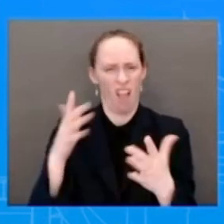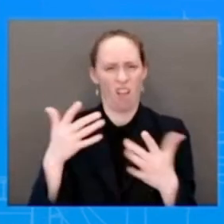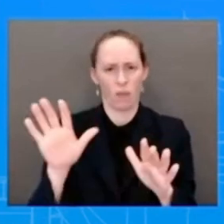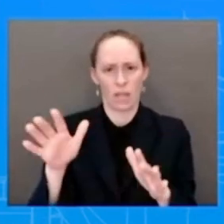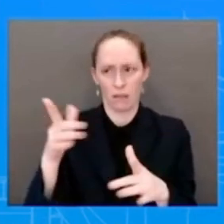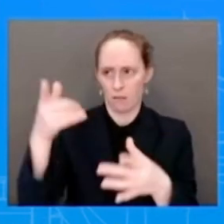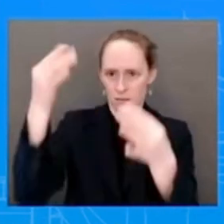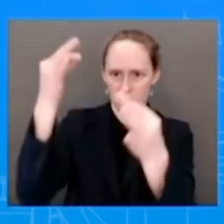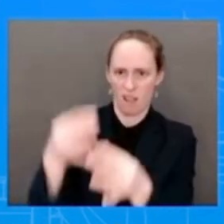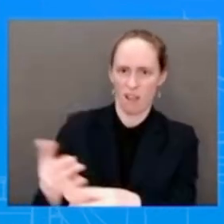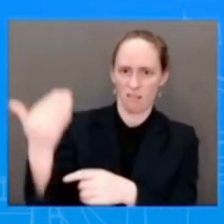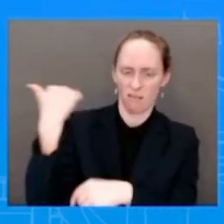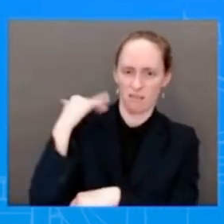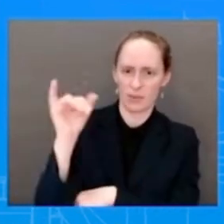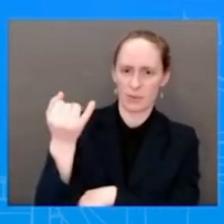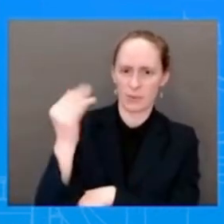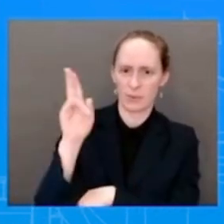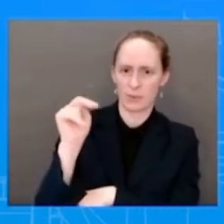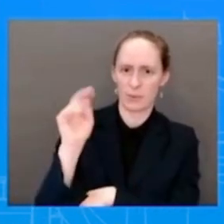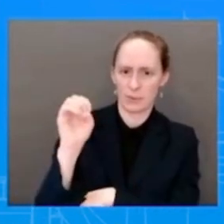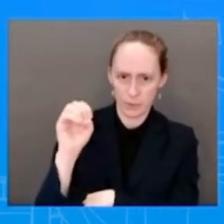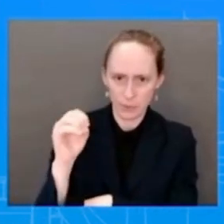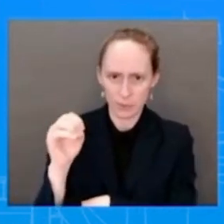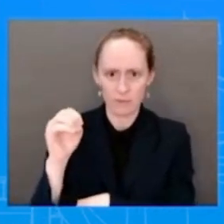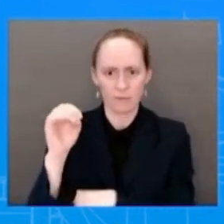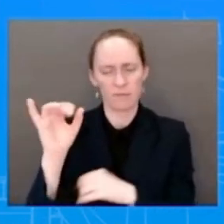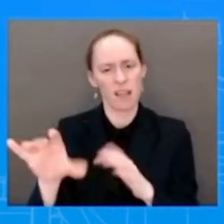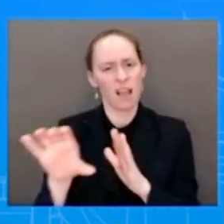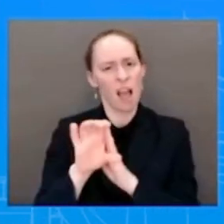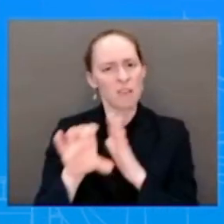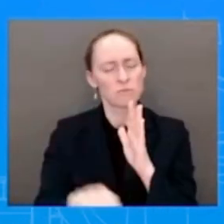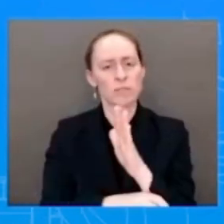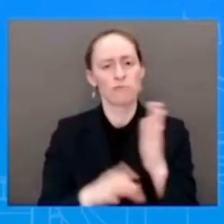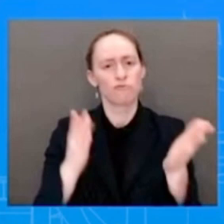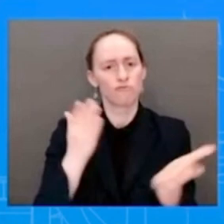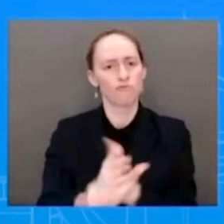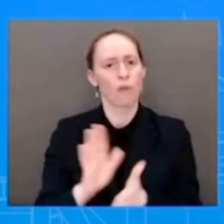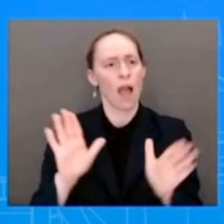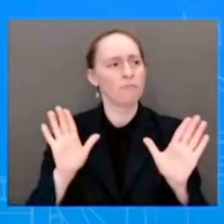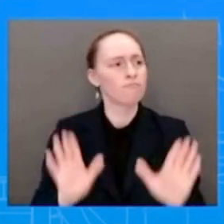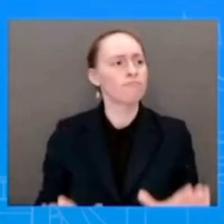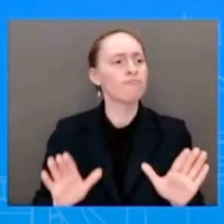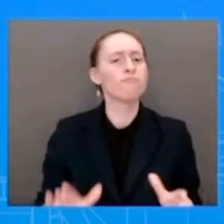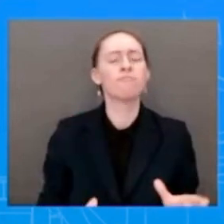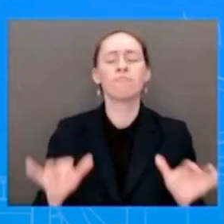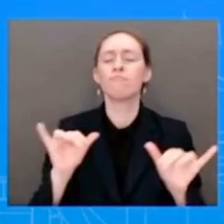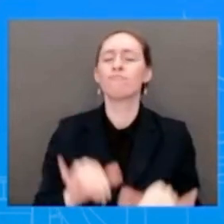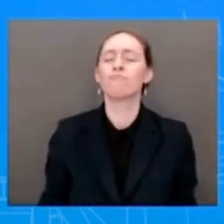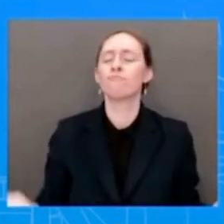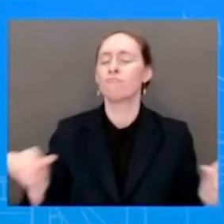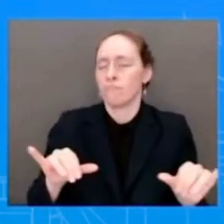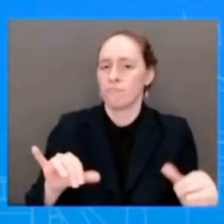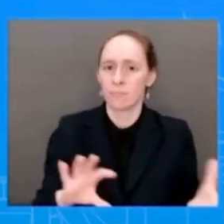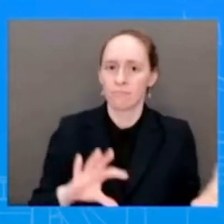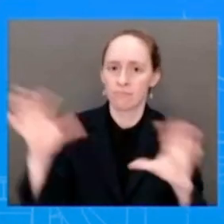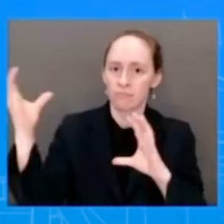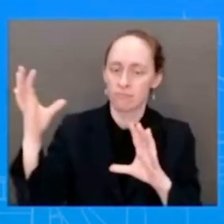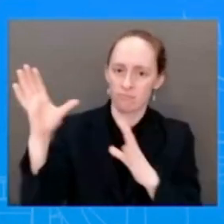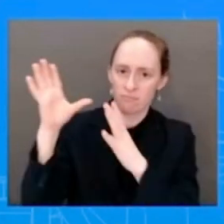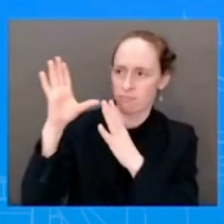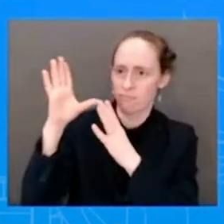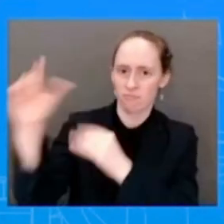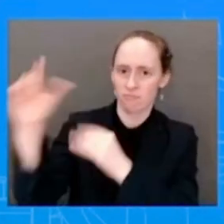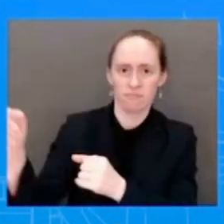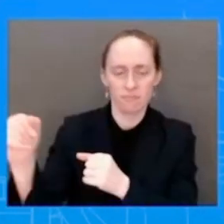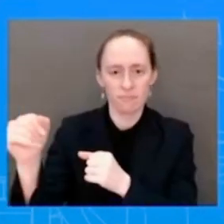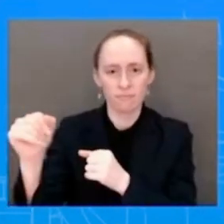was taken away. And women's rights, we're talking about women's rights, we're talking about a woman's right to choose. And we think